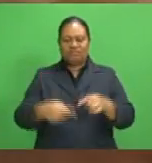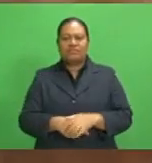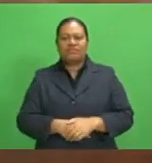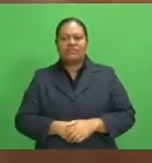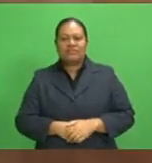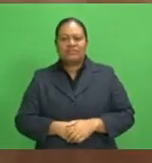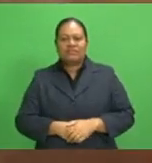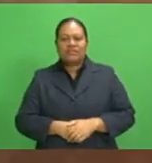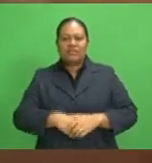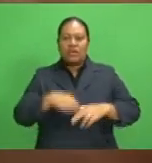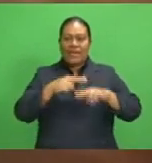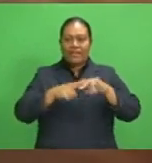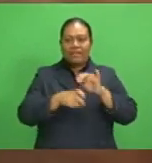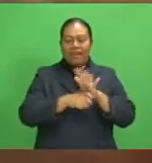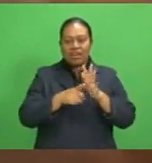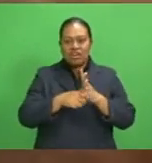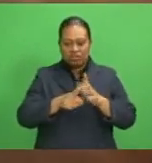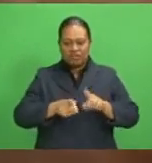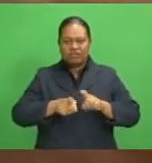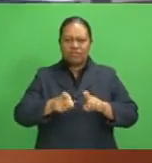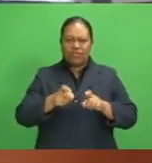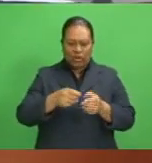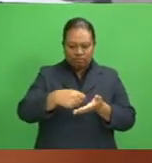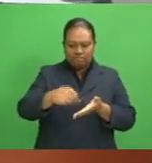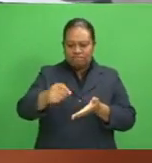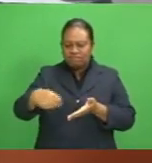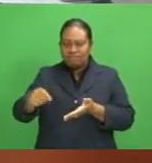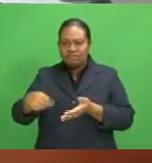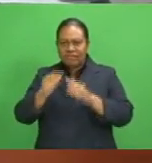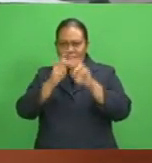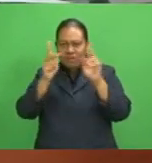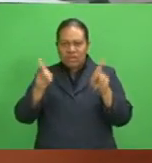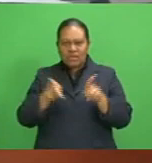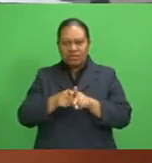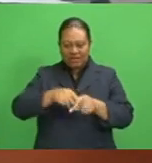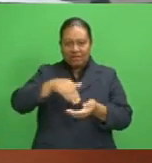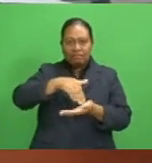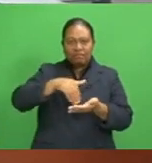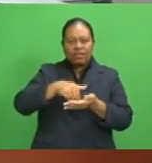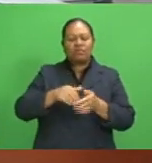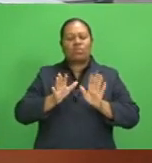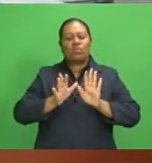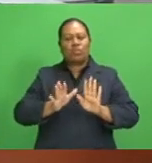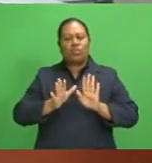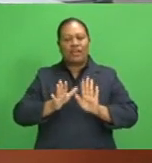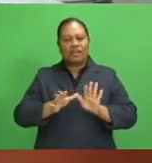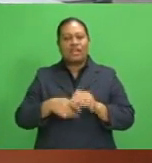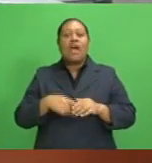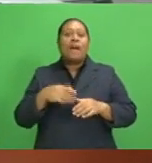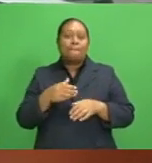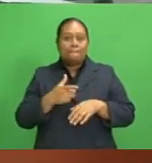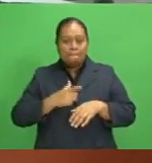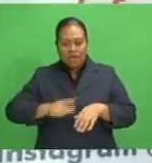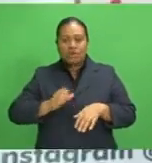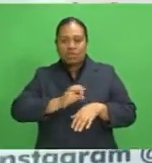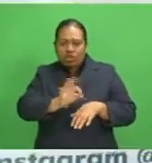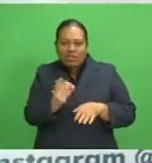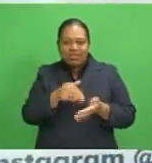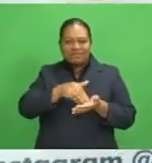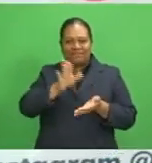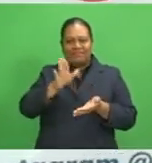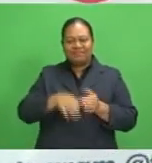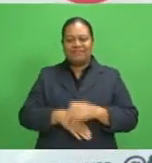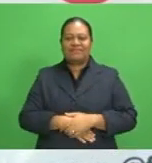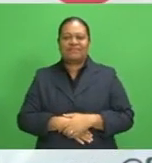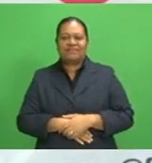While the FRU has ticked all the boxes, Rugby League will have to wait a little longer before they are certified to start their competitions. We